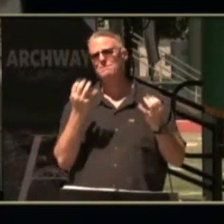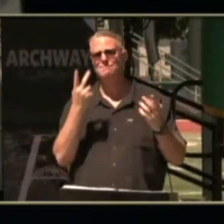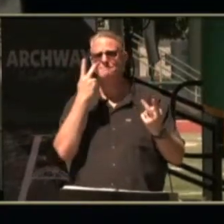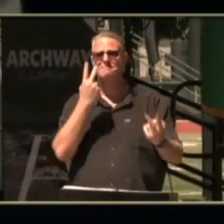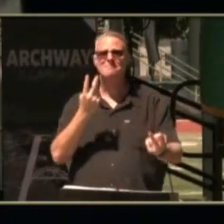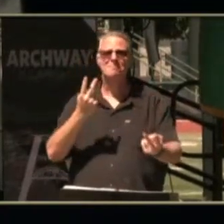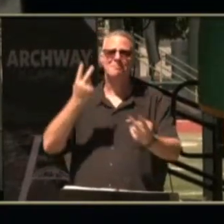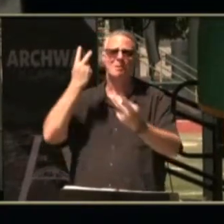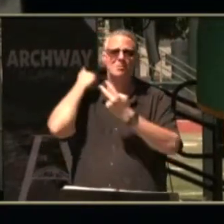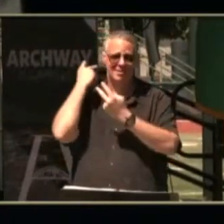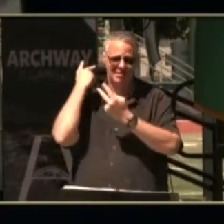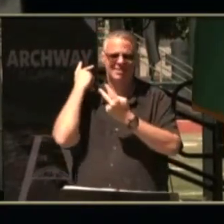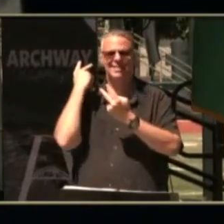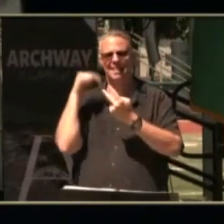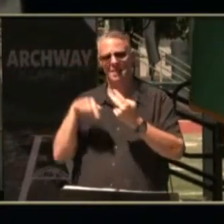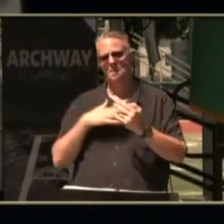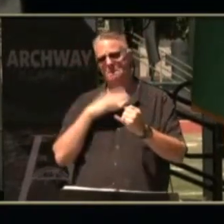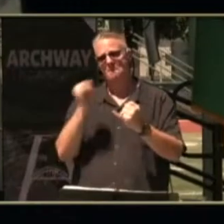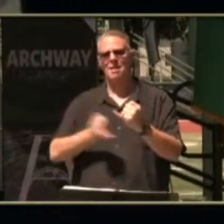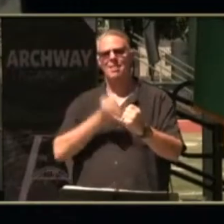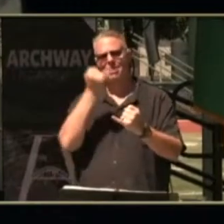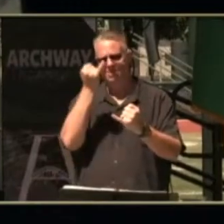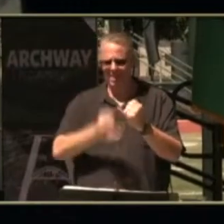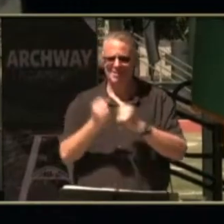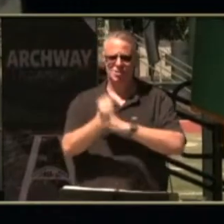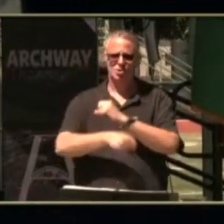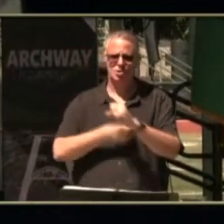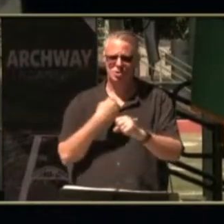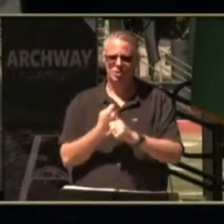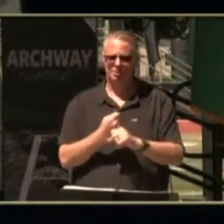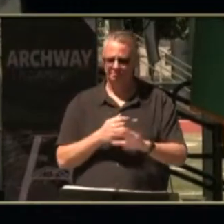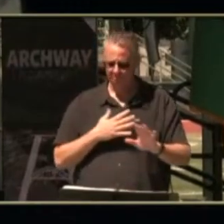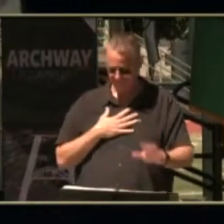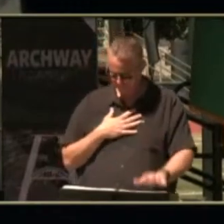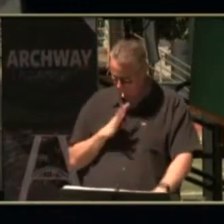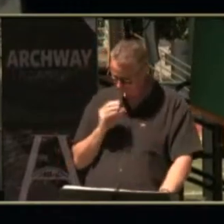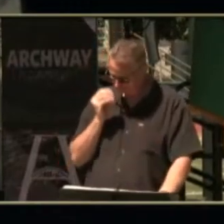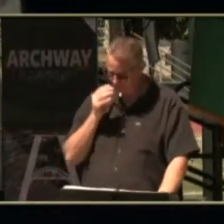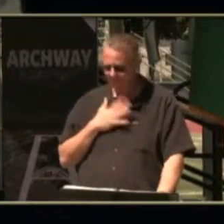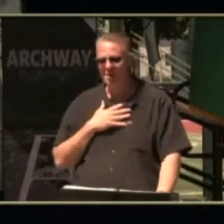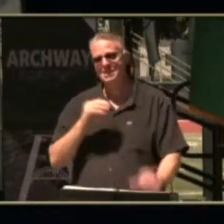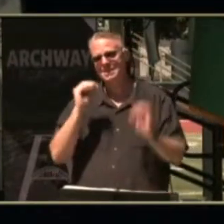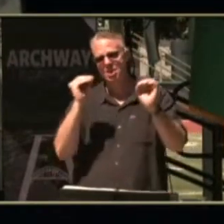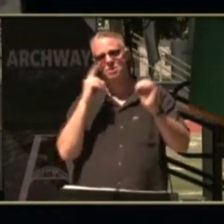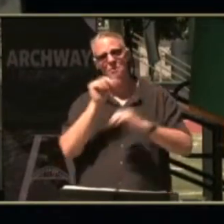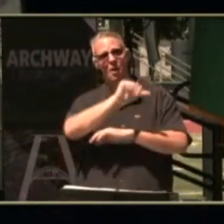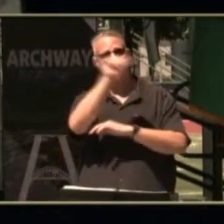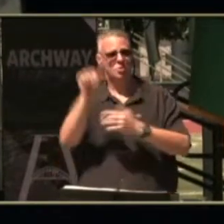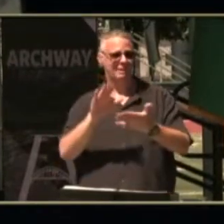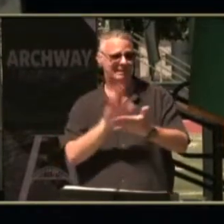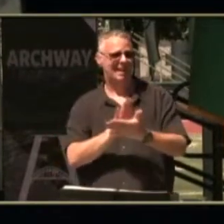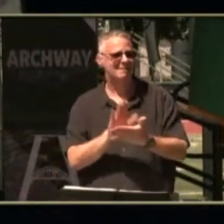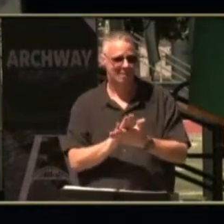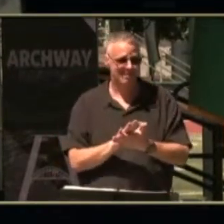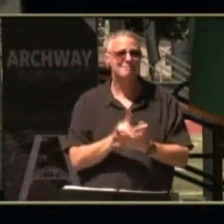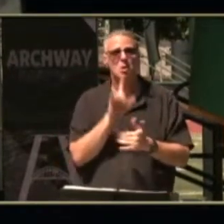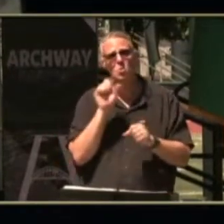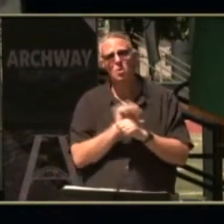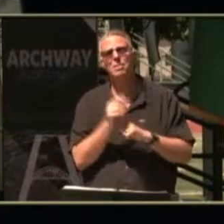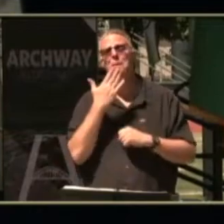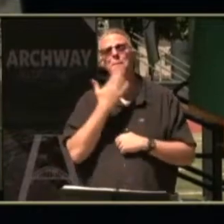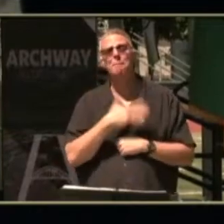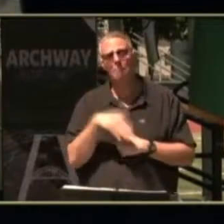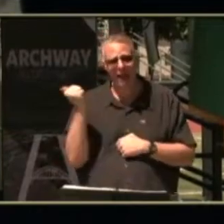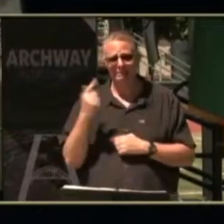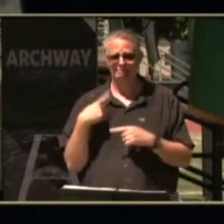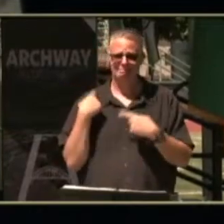together this is my last and final year of me teaching at archway academy and it's been literally the best yet